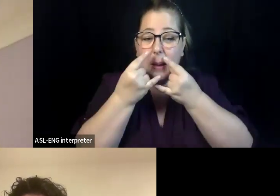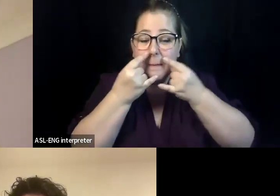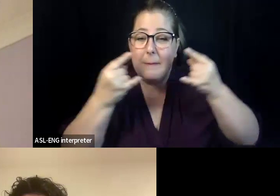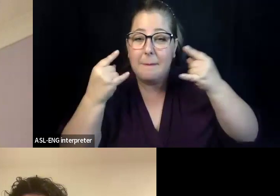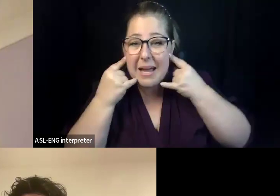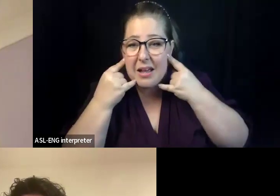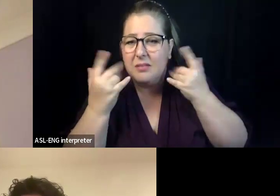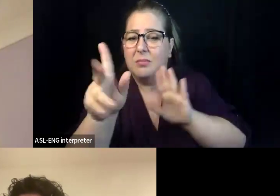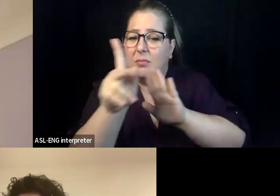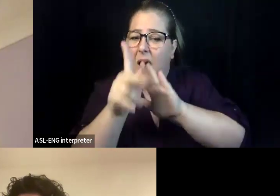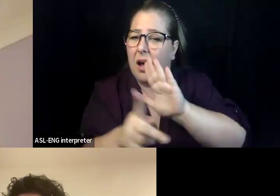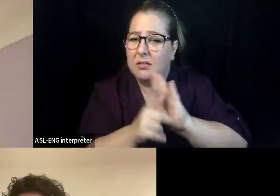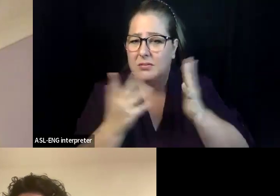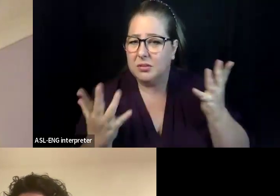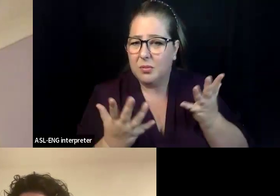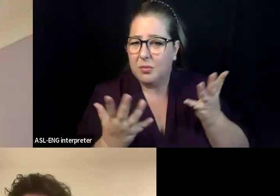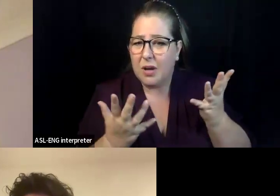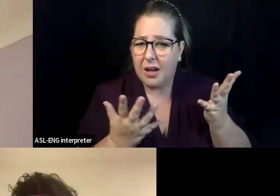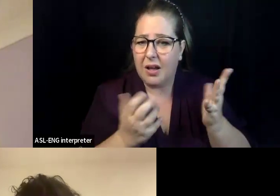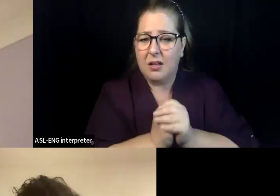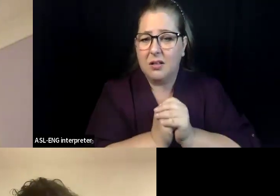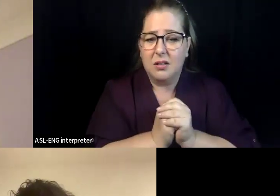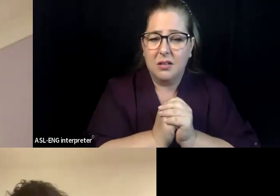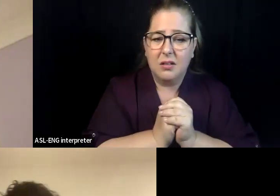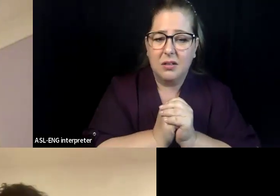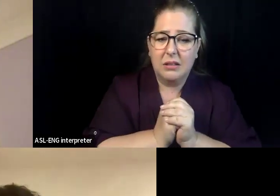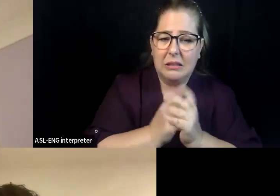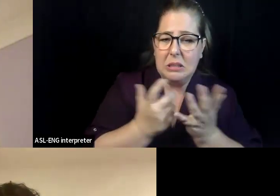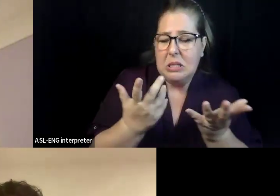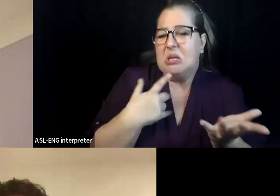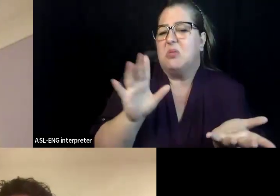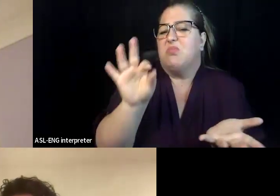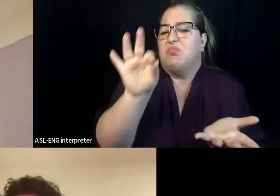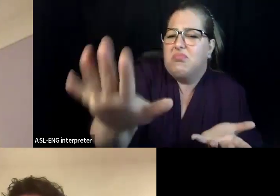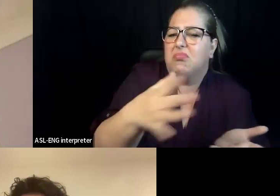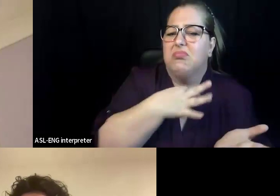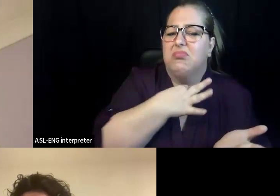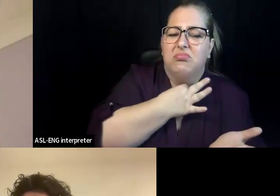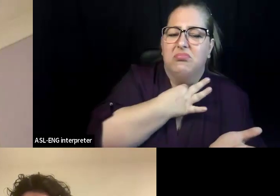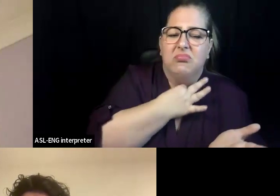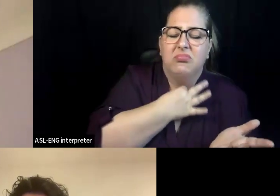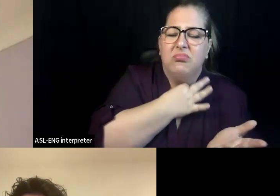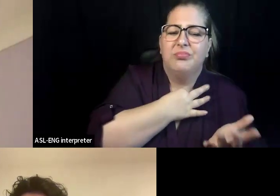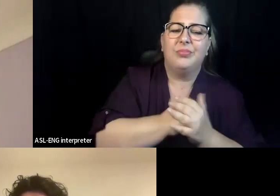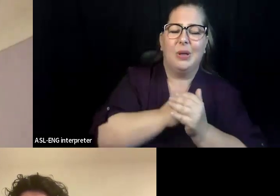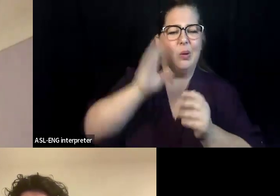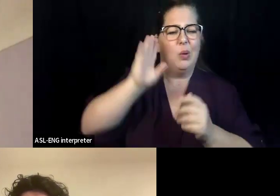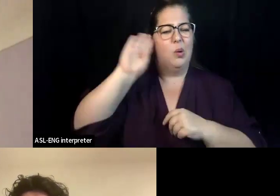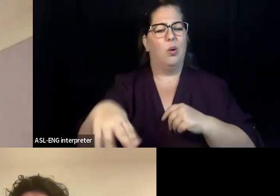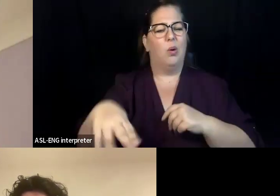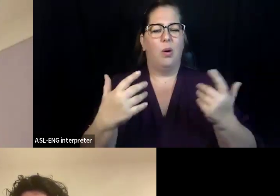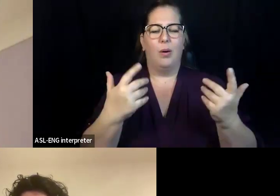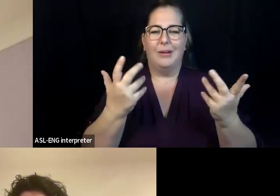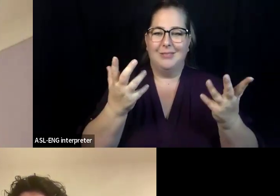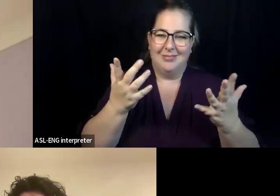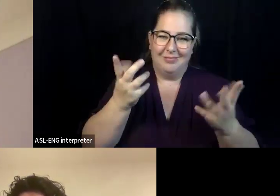but there's different levels of how much control you have over how your laundry gets done,